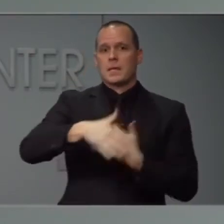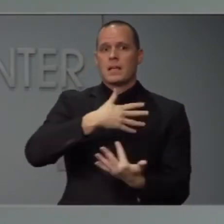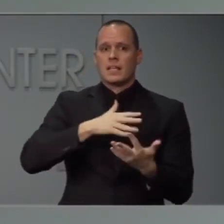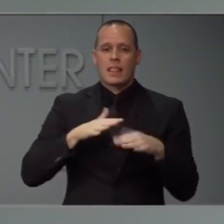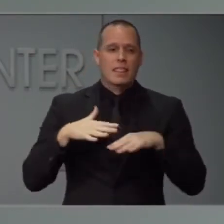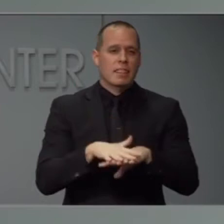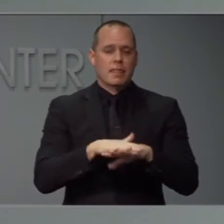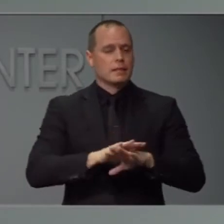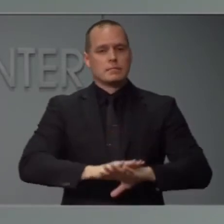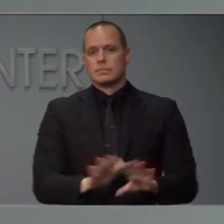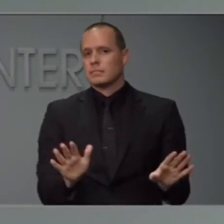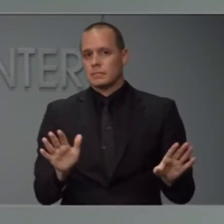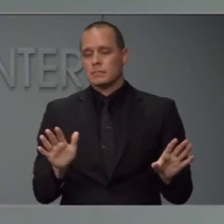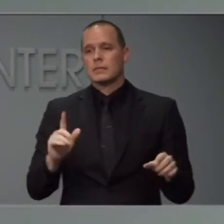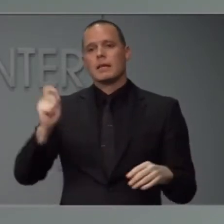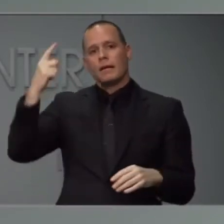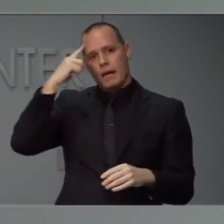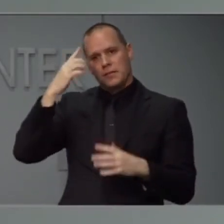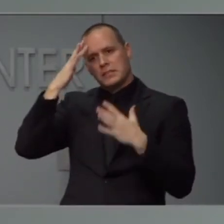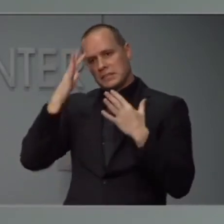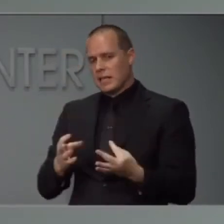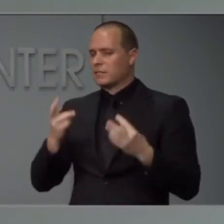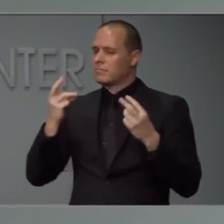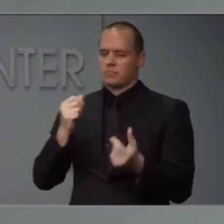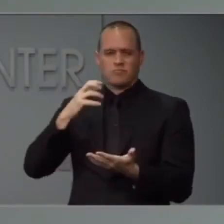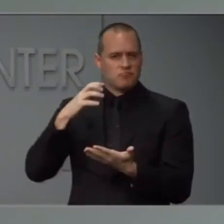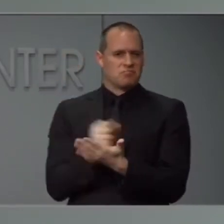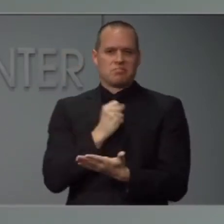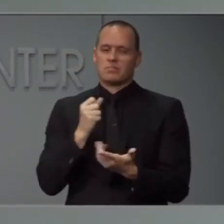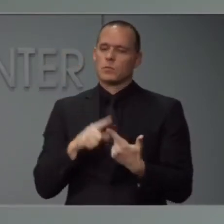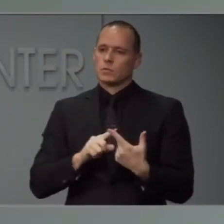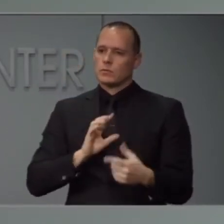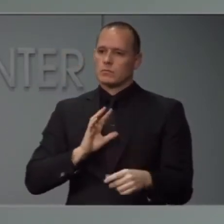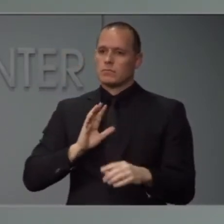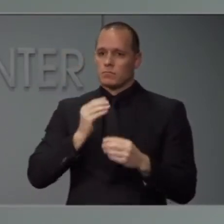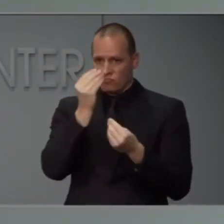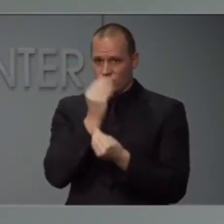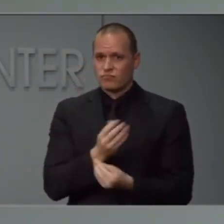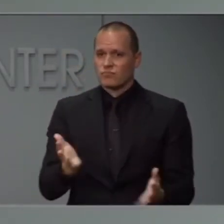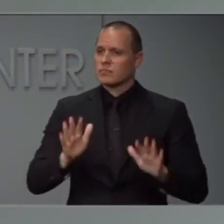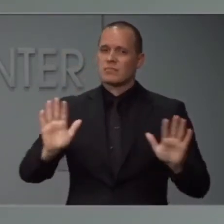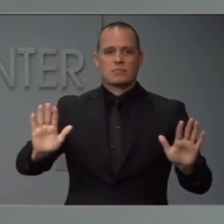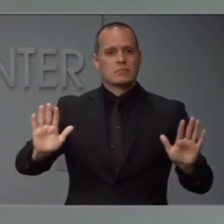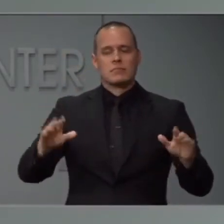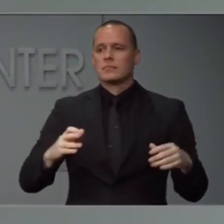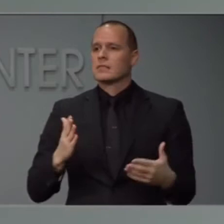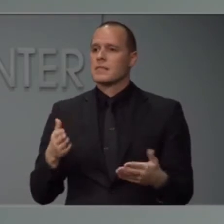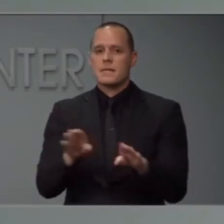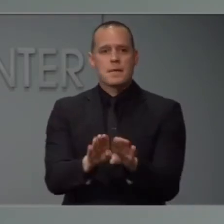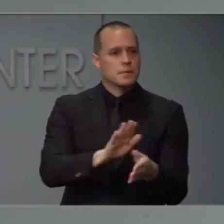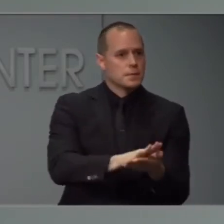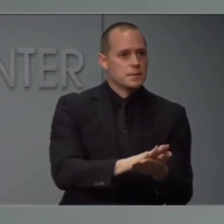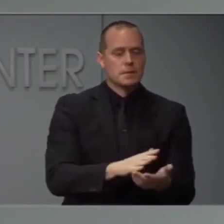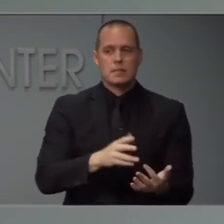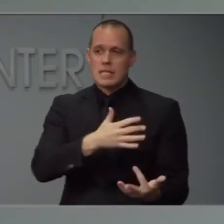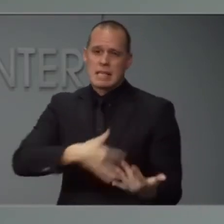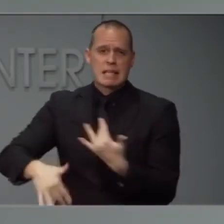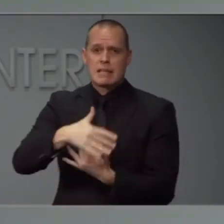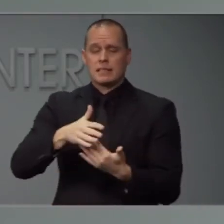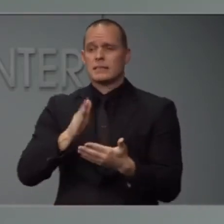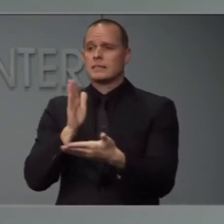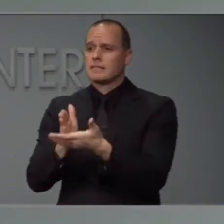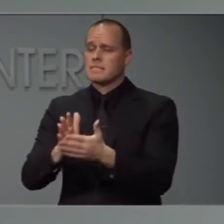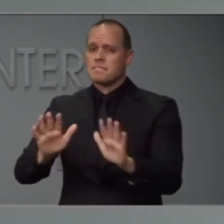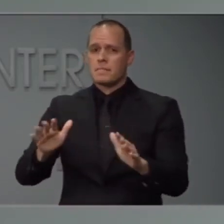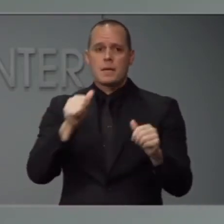very early and swift action on limiting large gatherings, closing our schools, and then closing bars